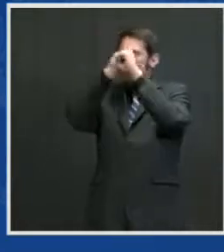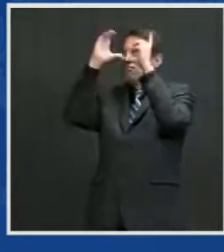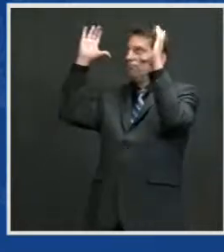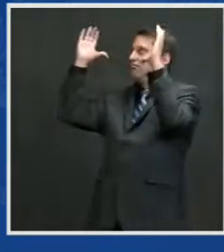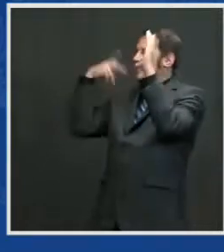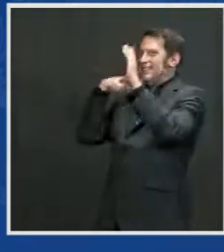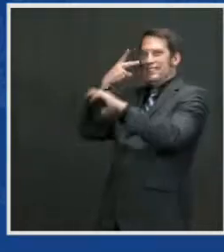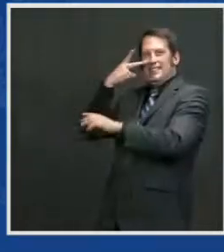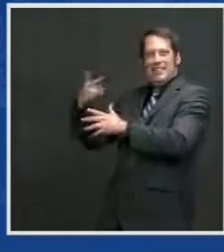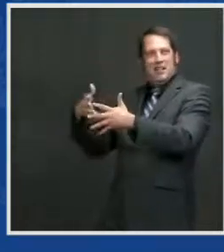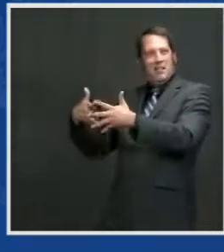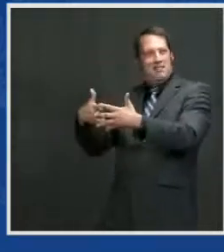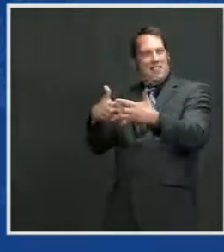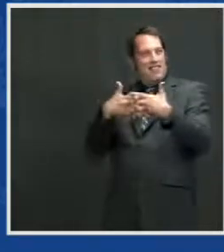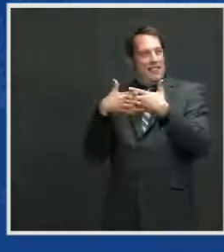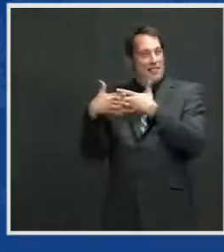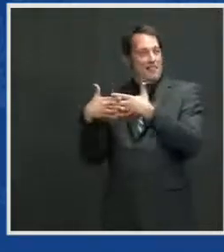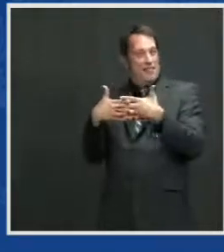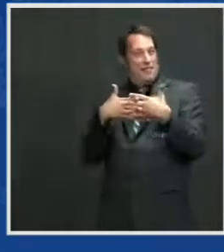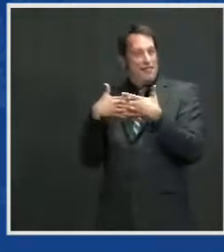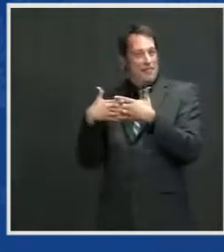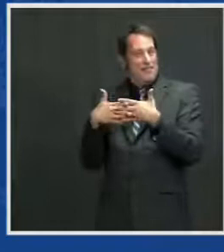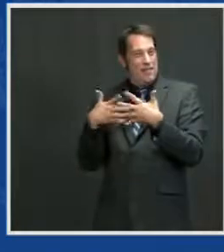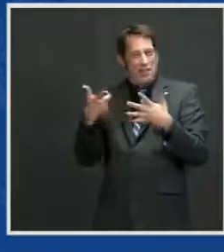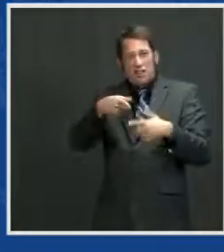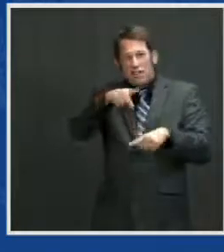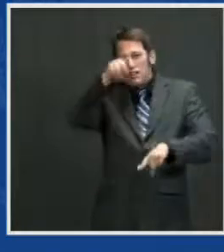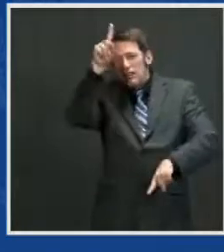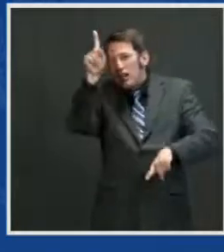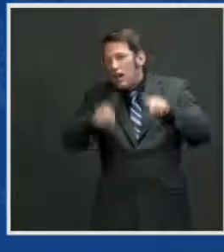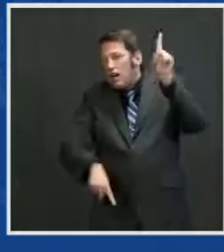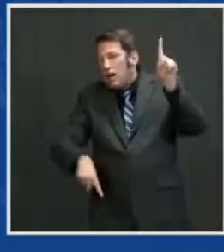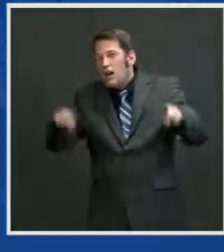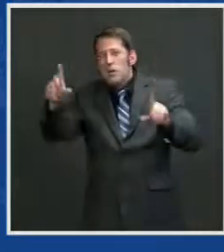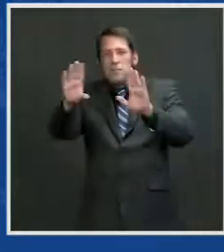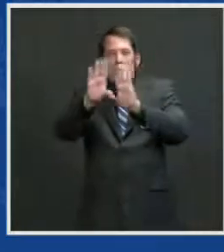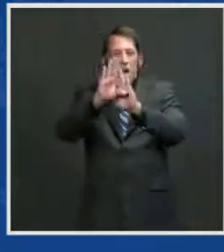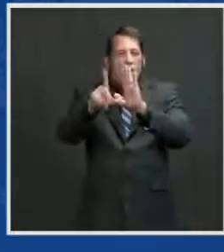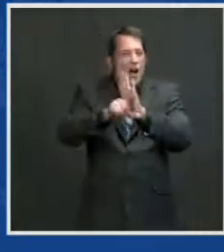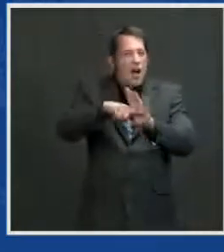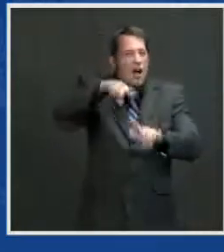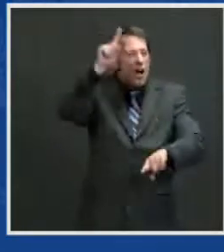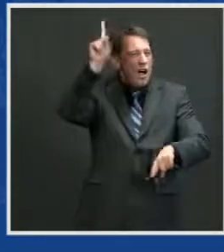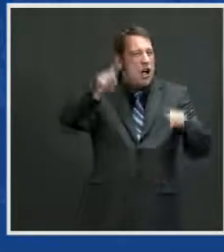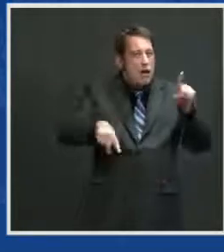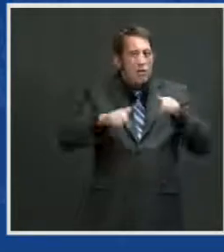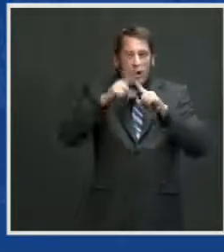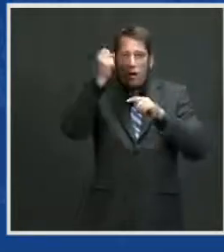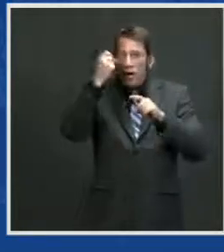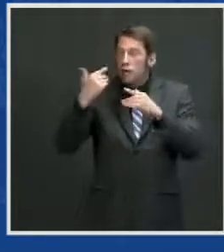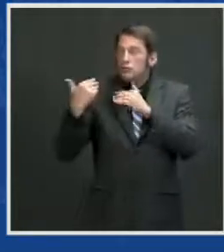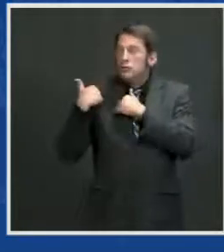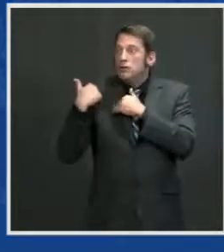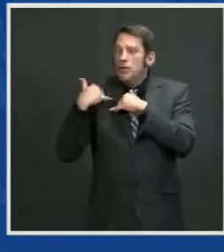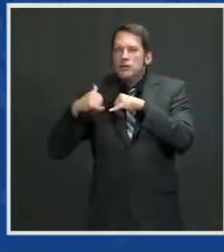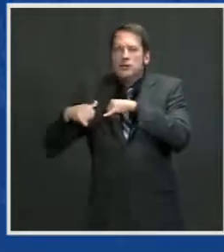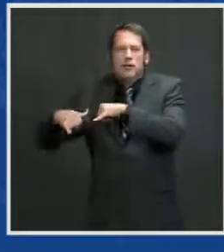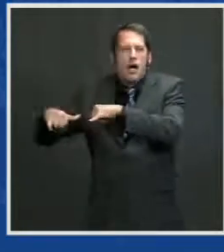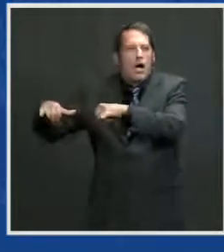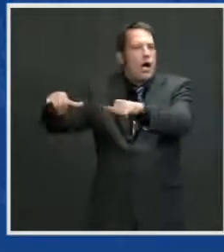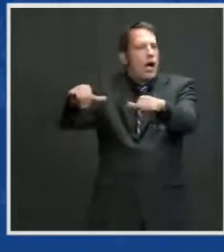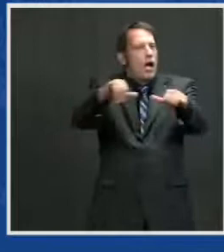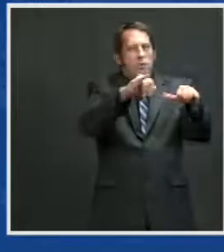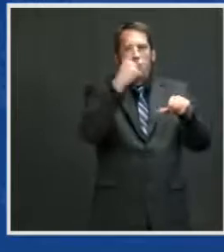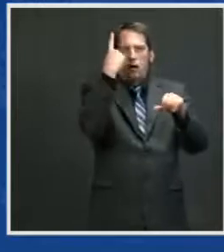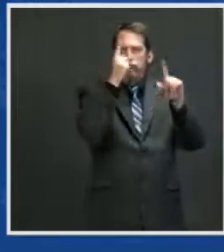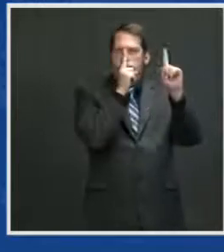people of different backgrounds, coming together in a shared mission. Our democracy has never been perfect. Never